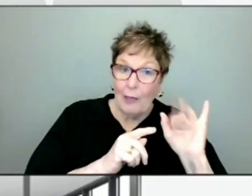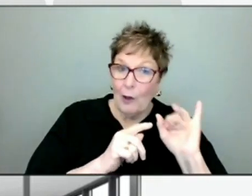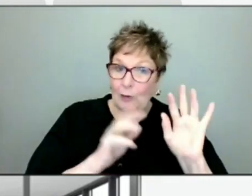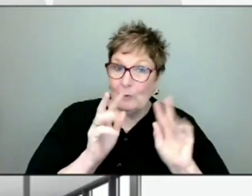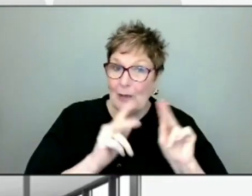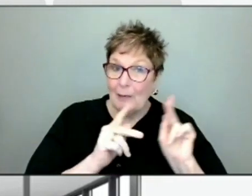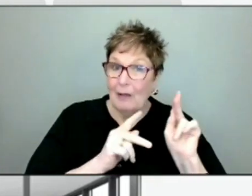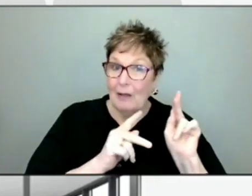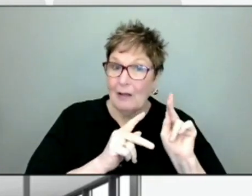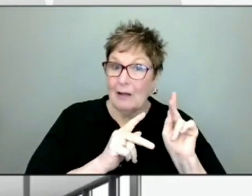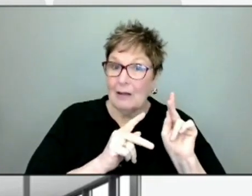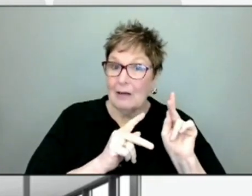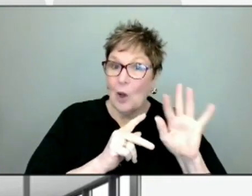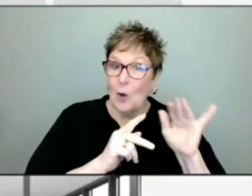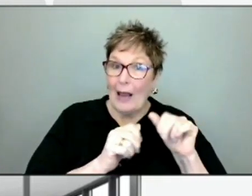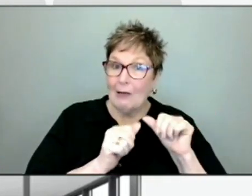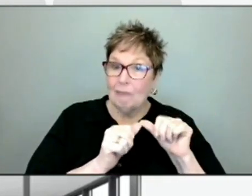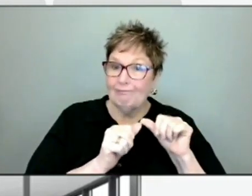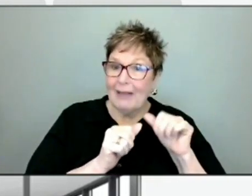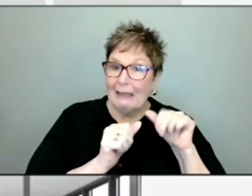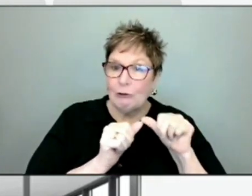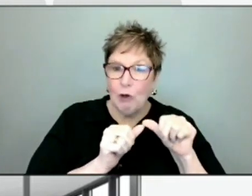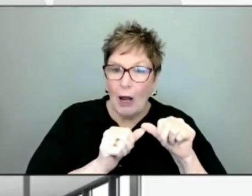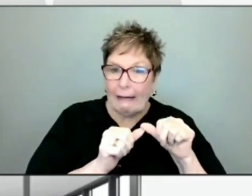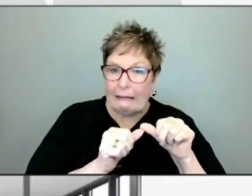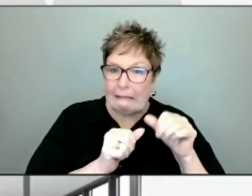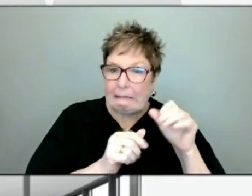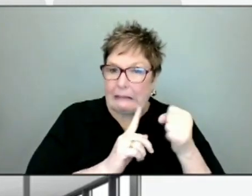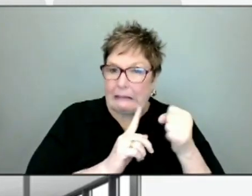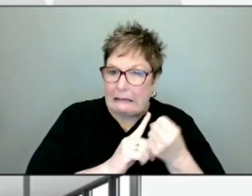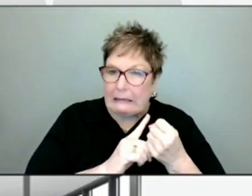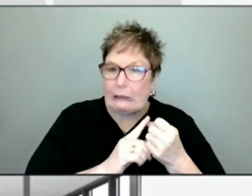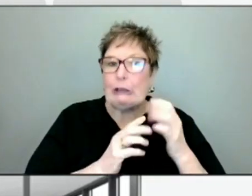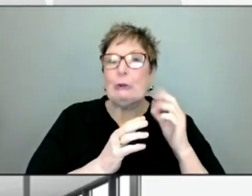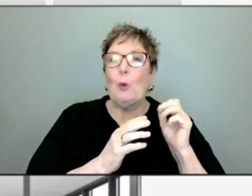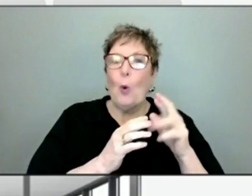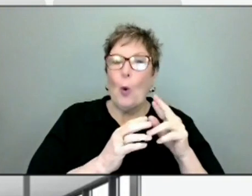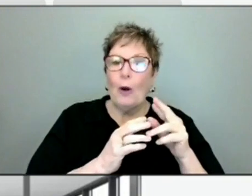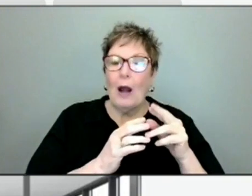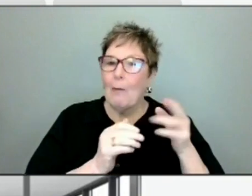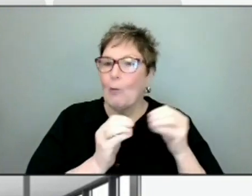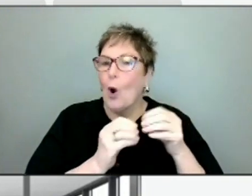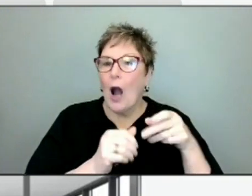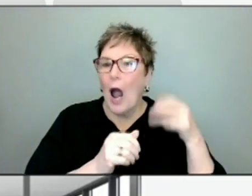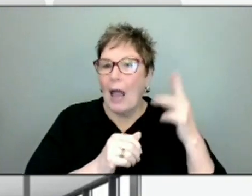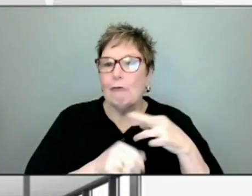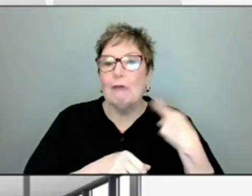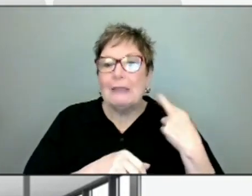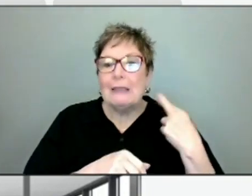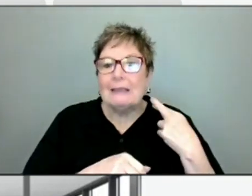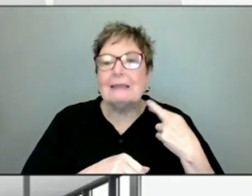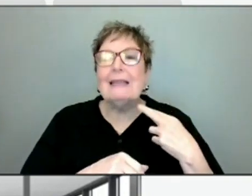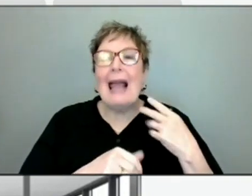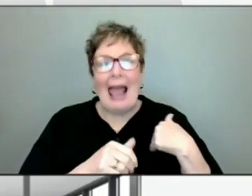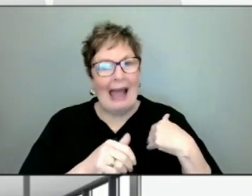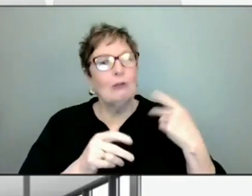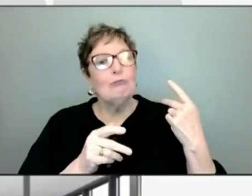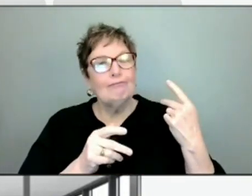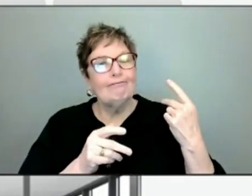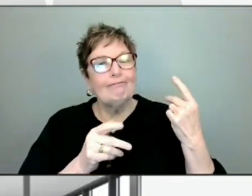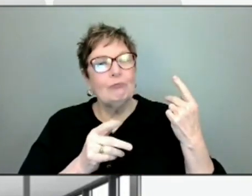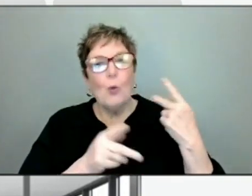with chronic conditions and at higher risk were the ones who had the worst outcomes.